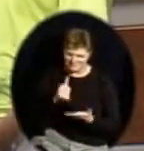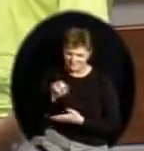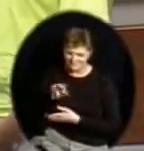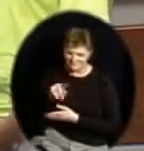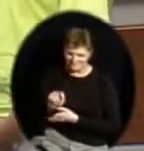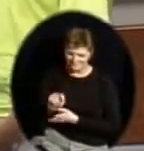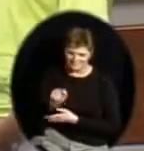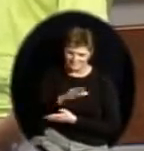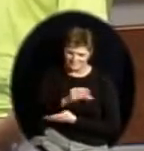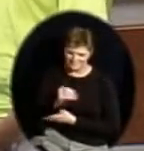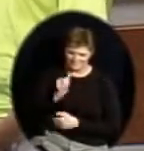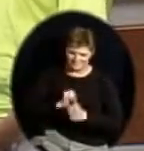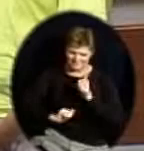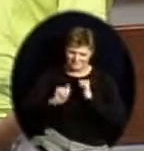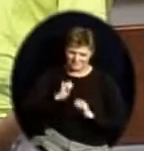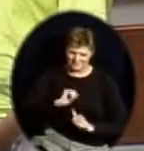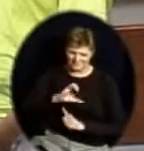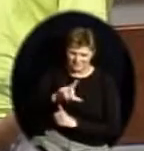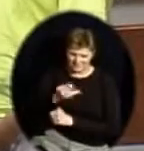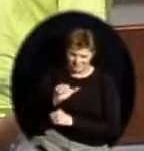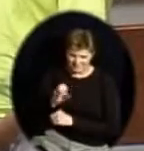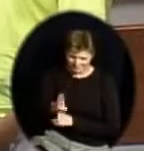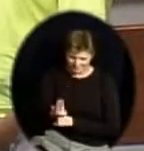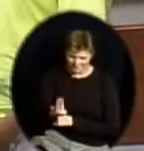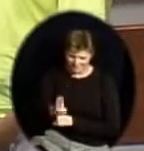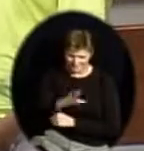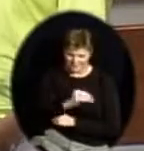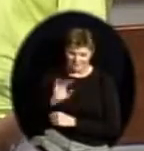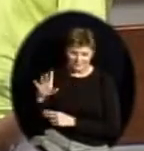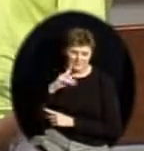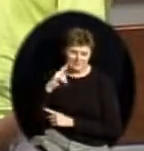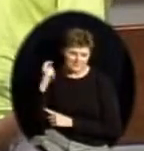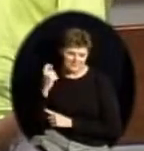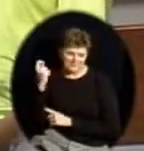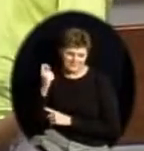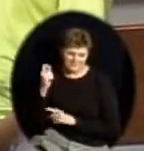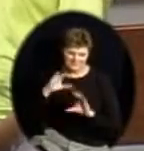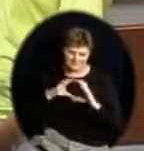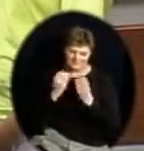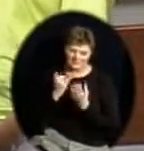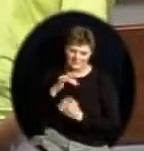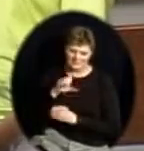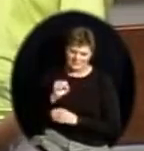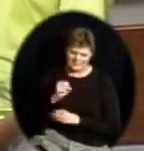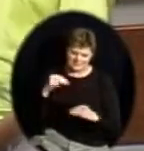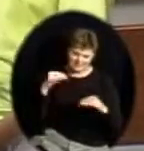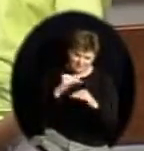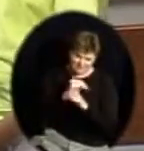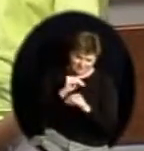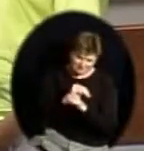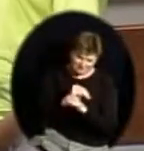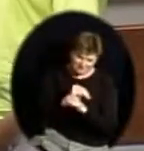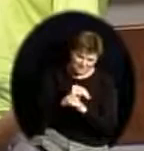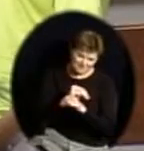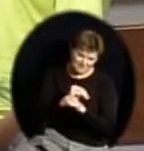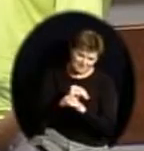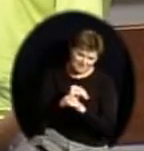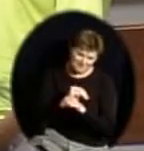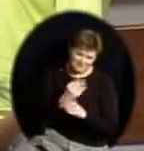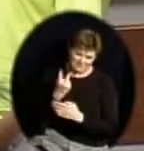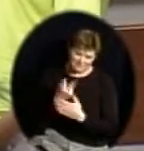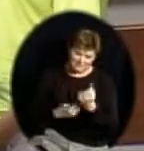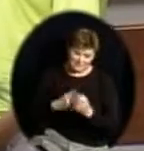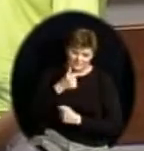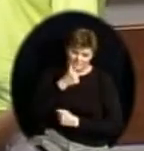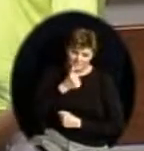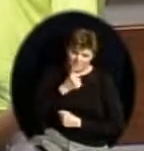drama club. And her favorite class, which I'm very proud to say, is mathematics. And both girls have told me